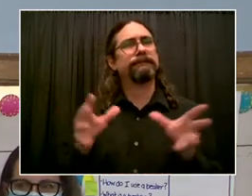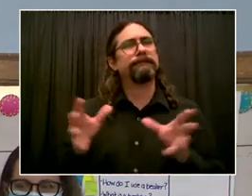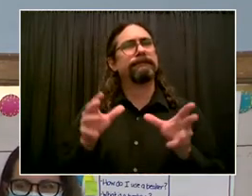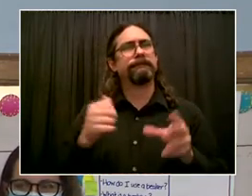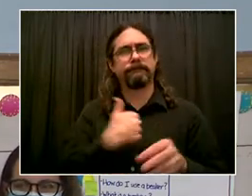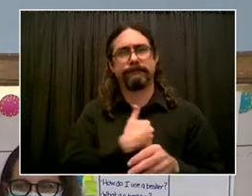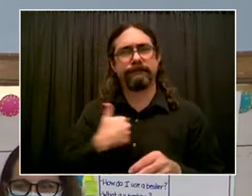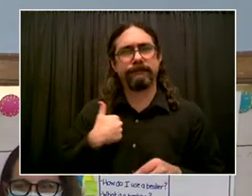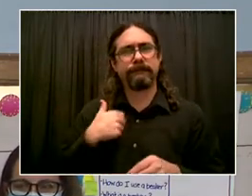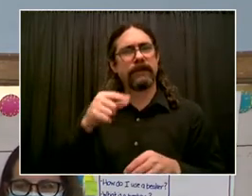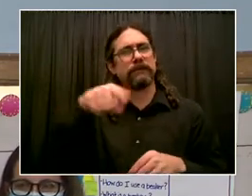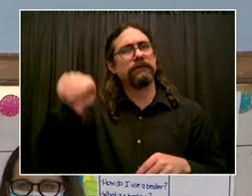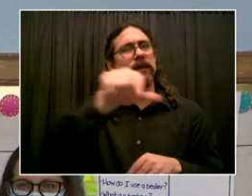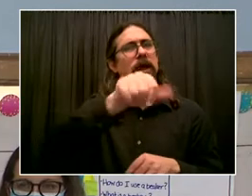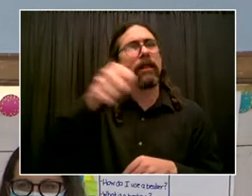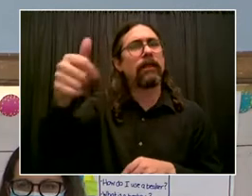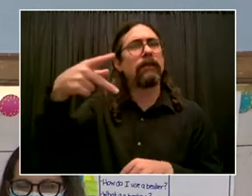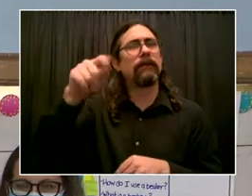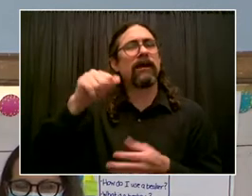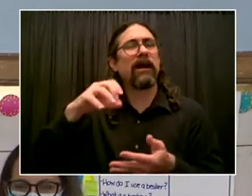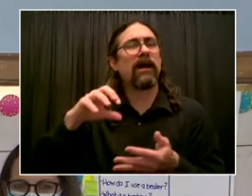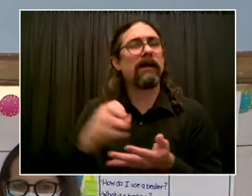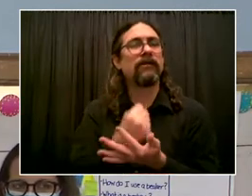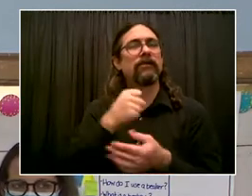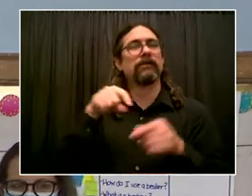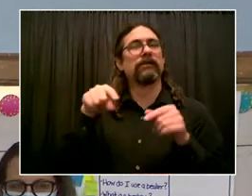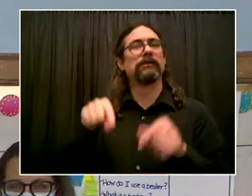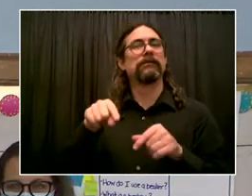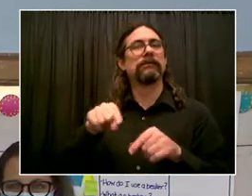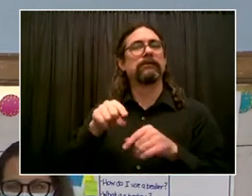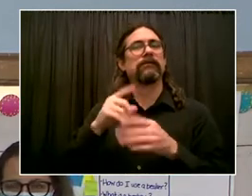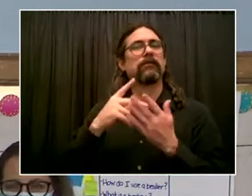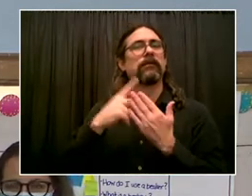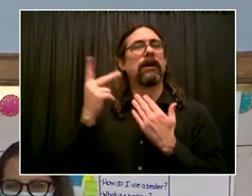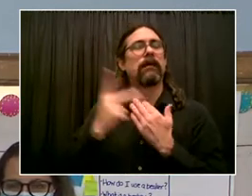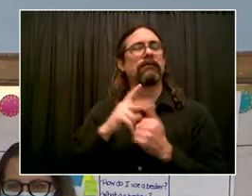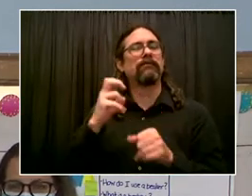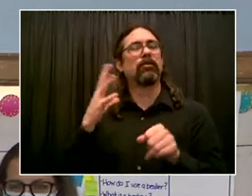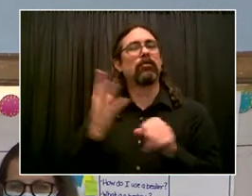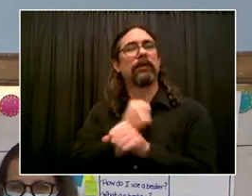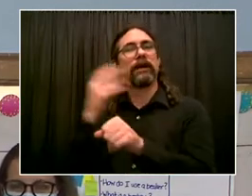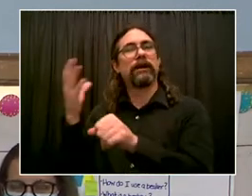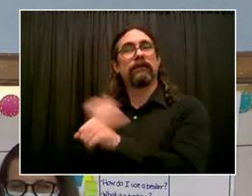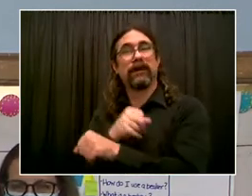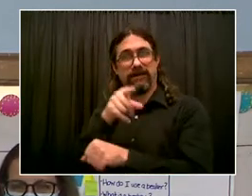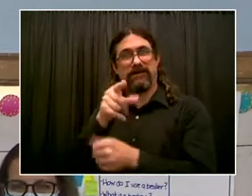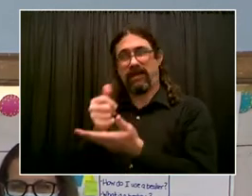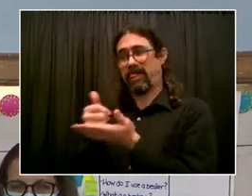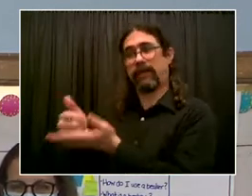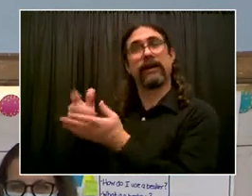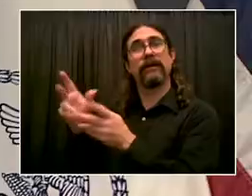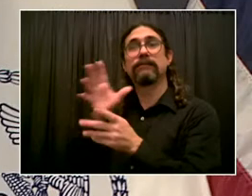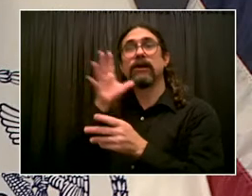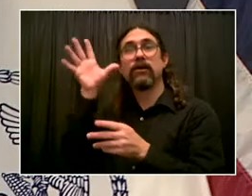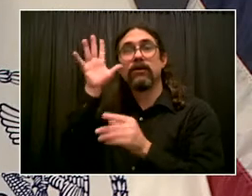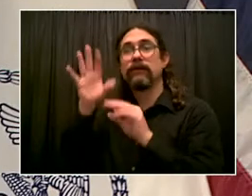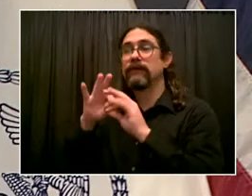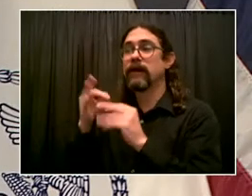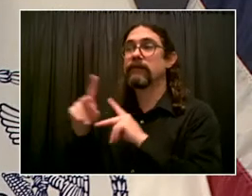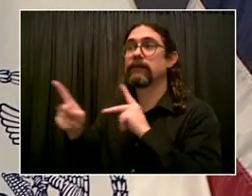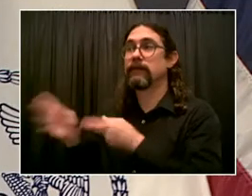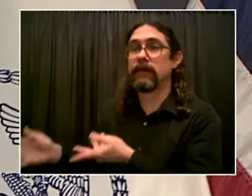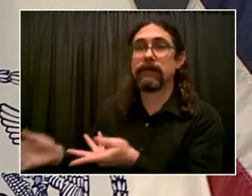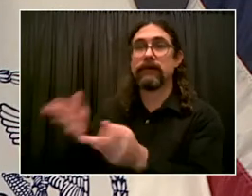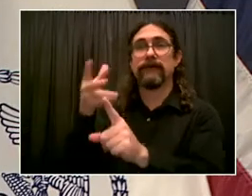Omicron. Now we we just want to see our communities safe and thriving. Hey, Jennifer,